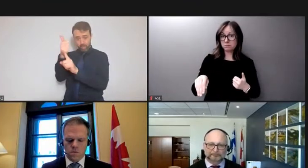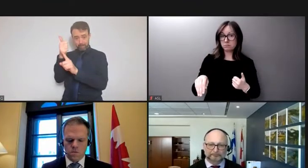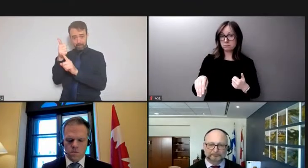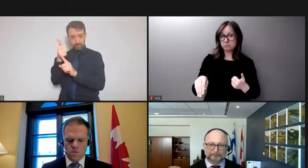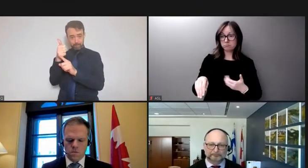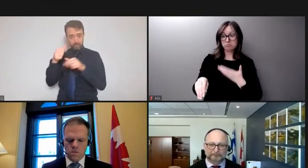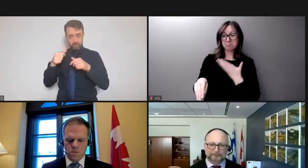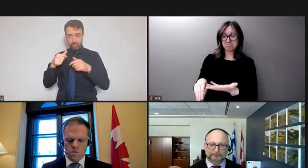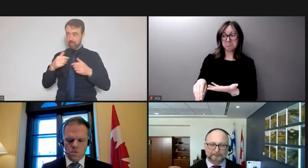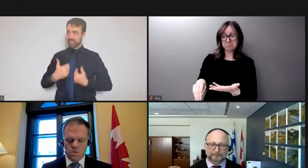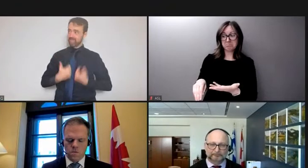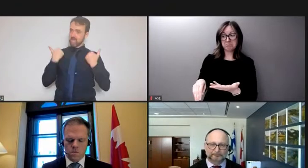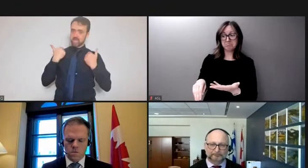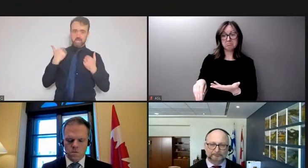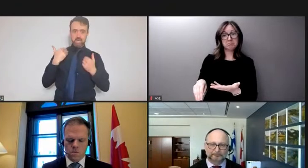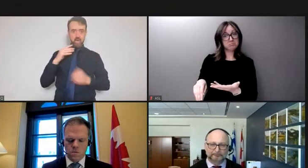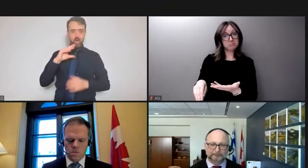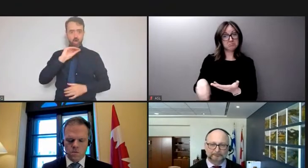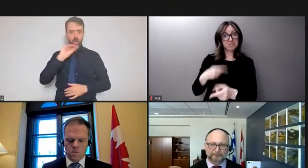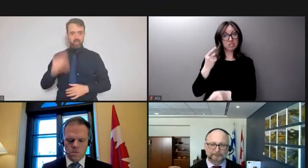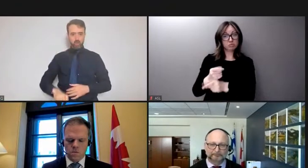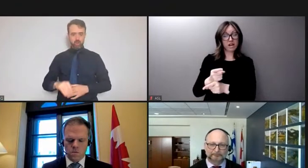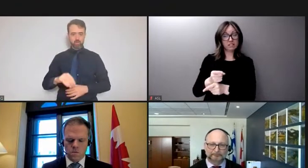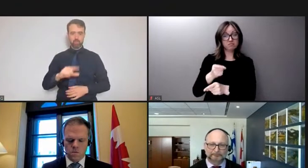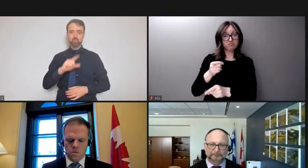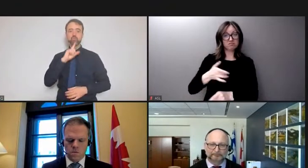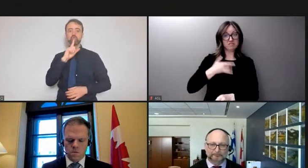we felt, you have felt terrorised.